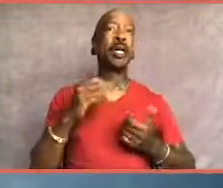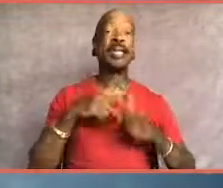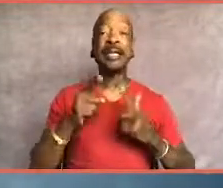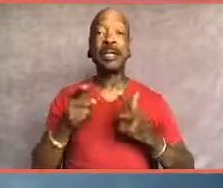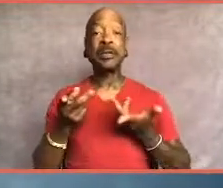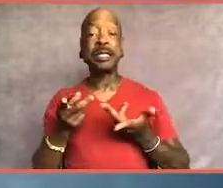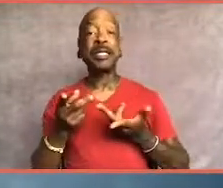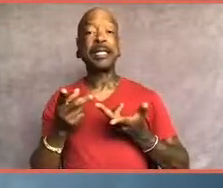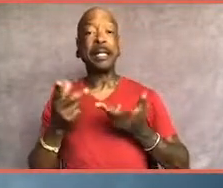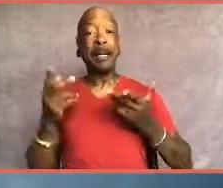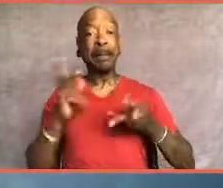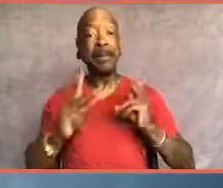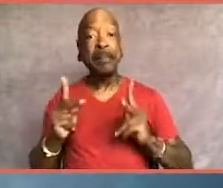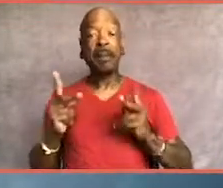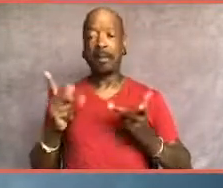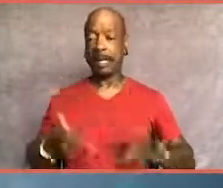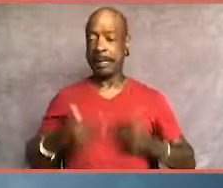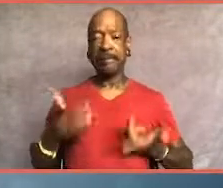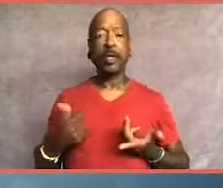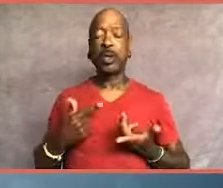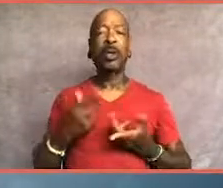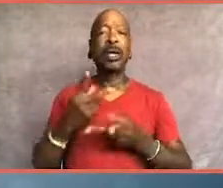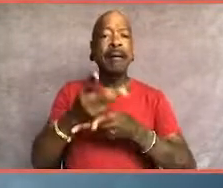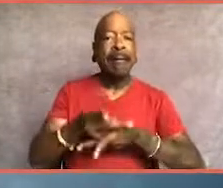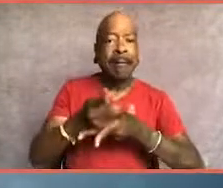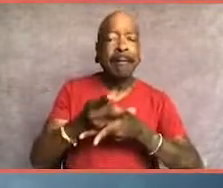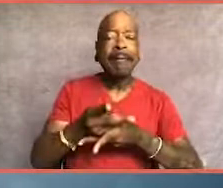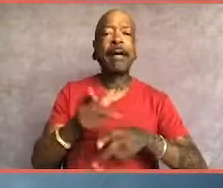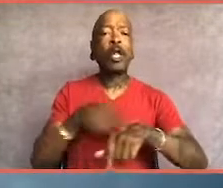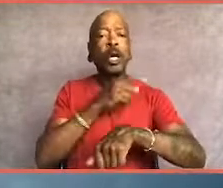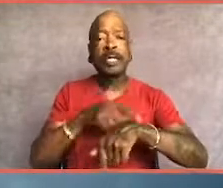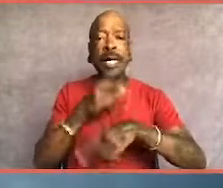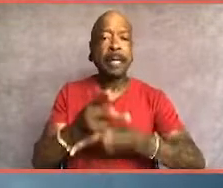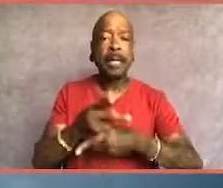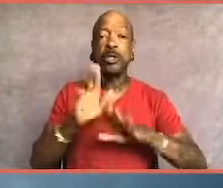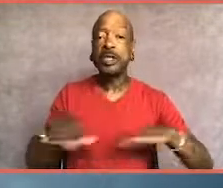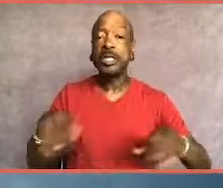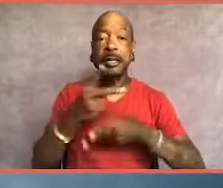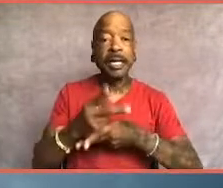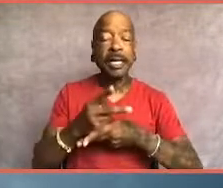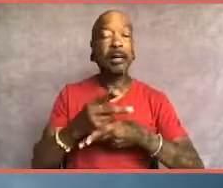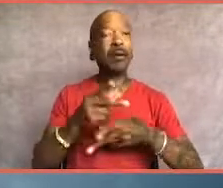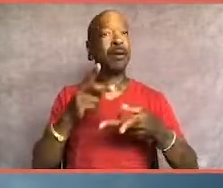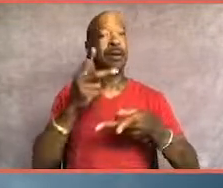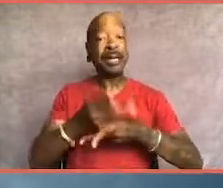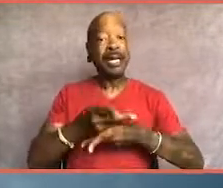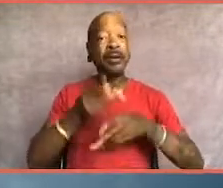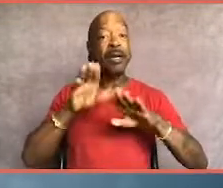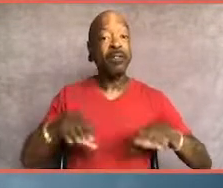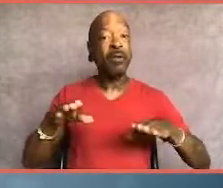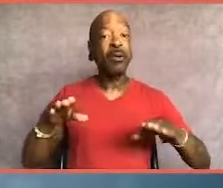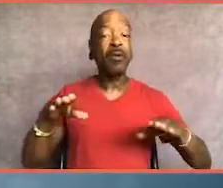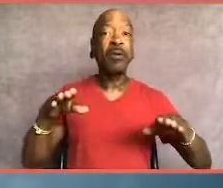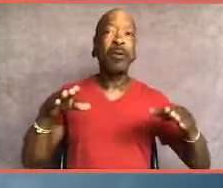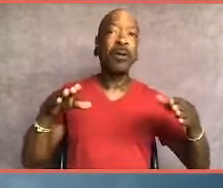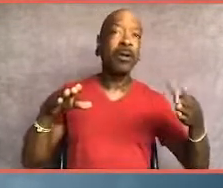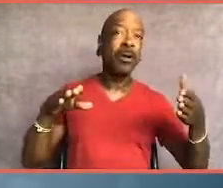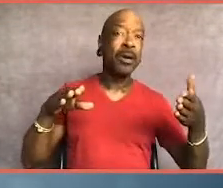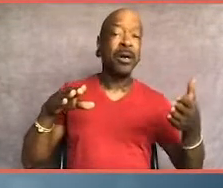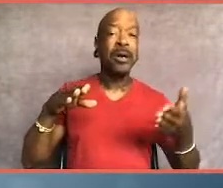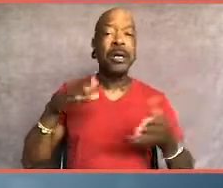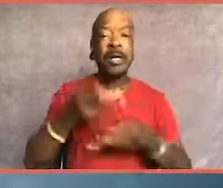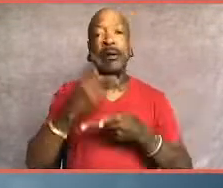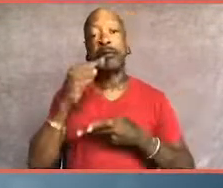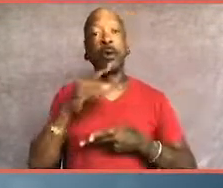long term care, home care, child care, caring for our parents, older